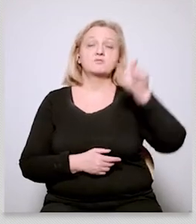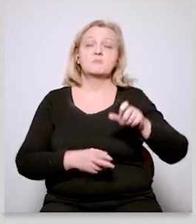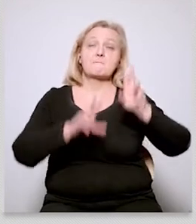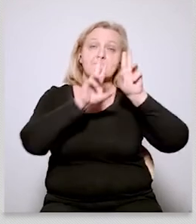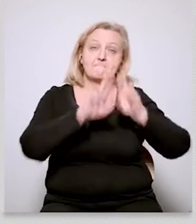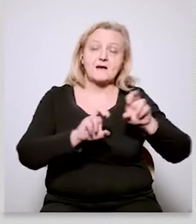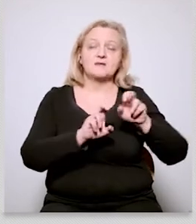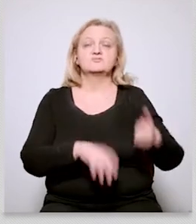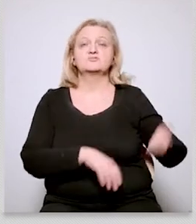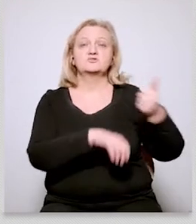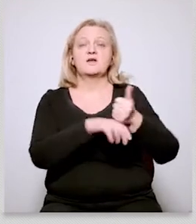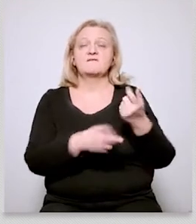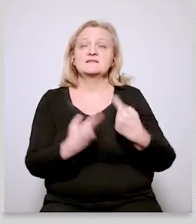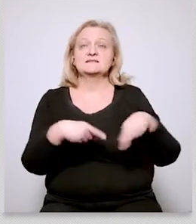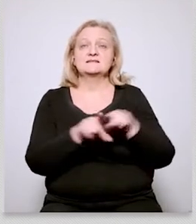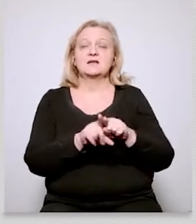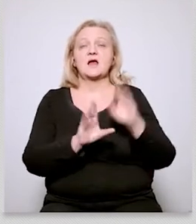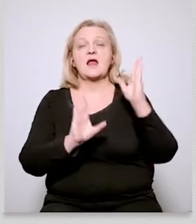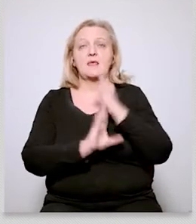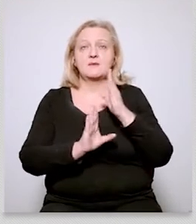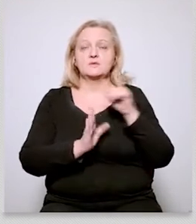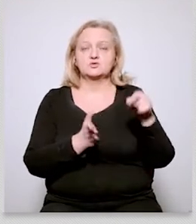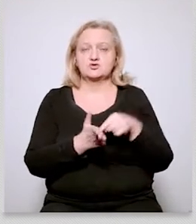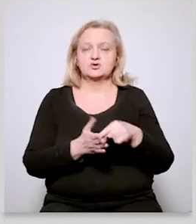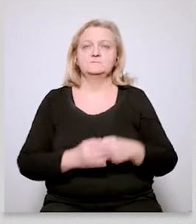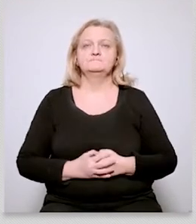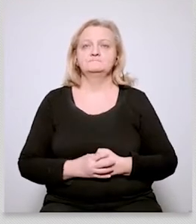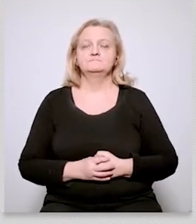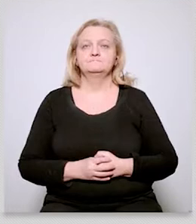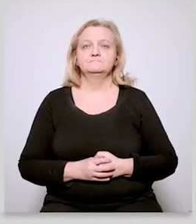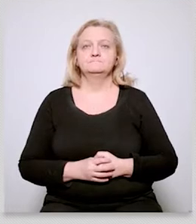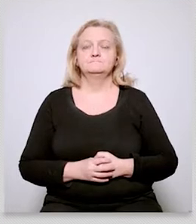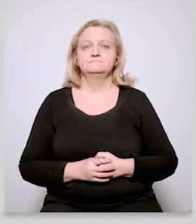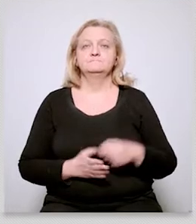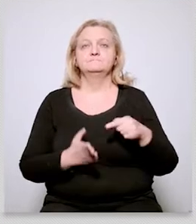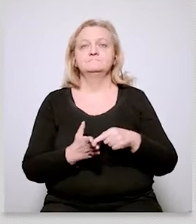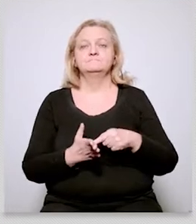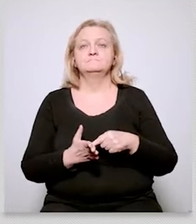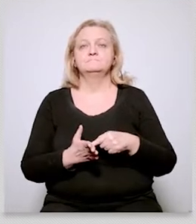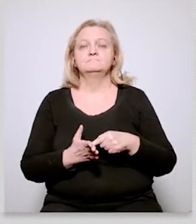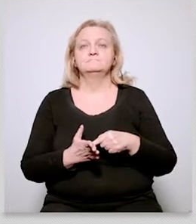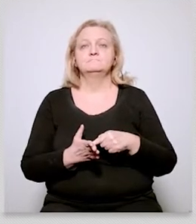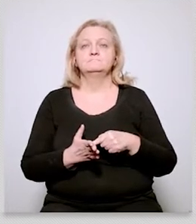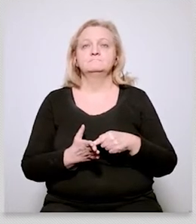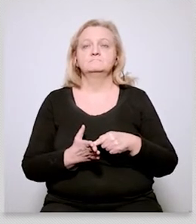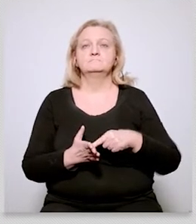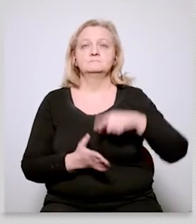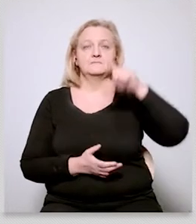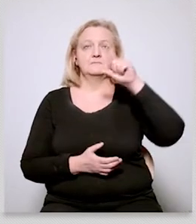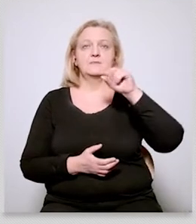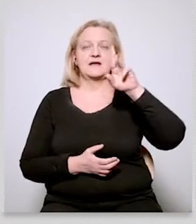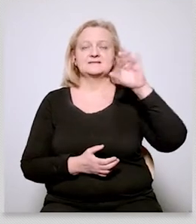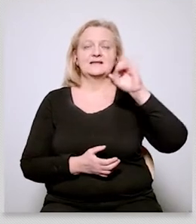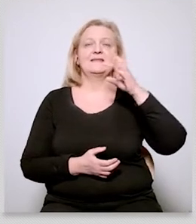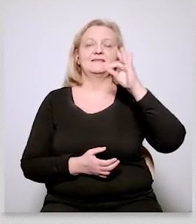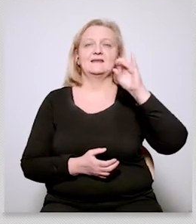czech think tank in prague and you would like to put this polish